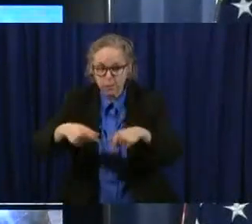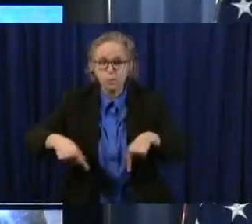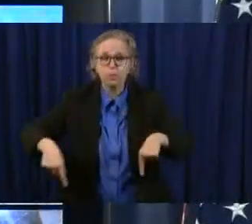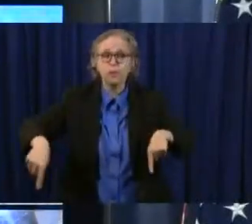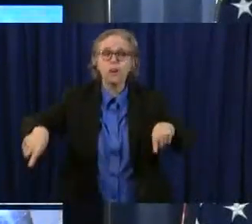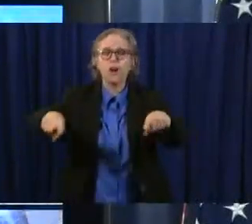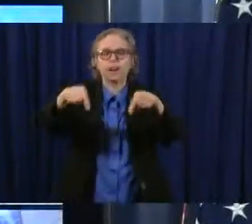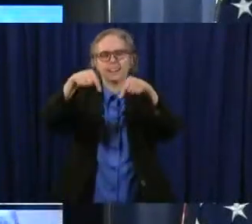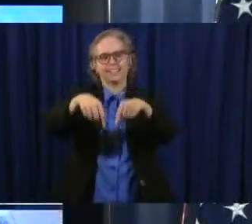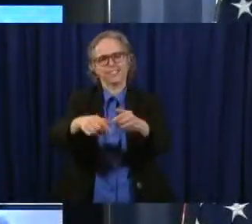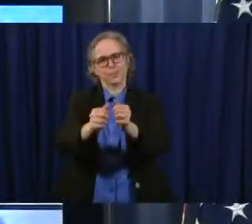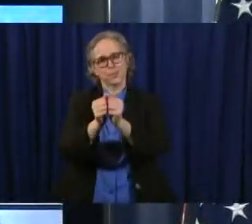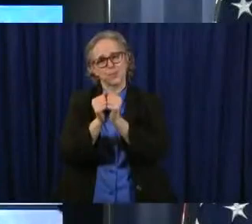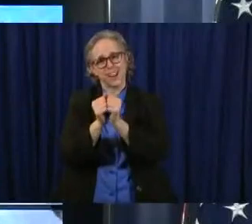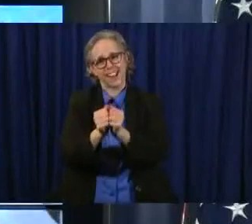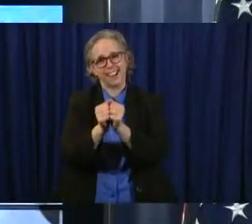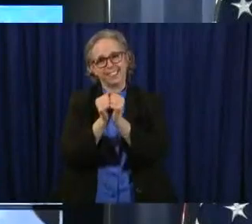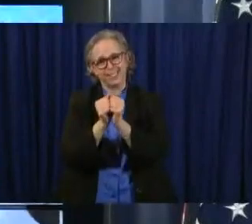together